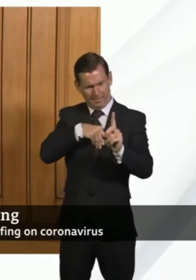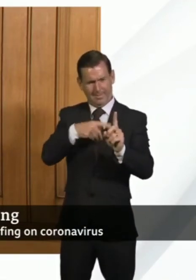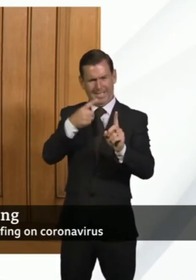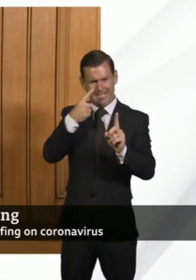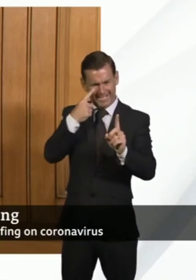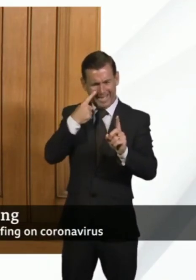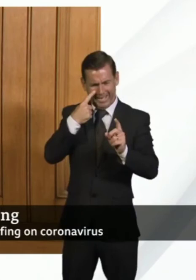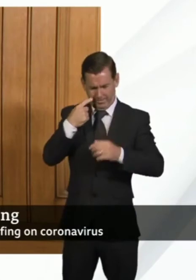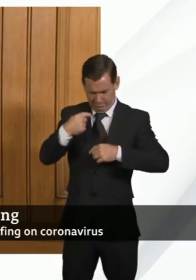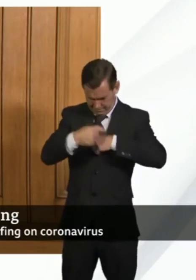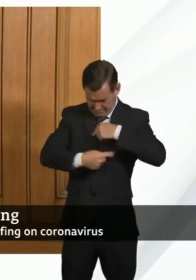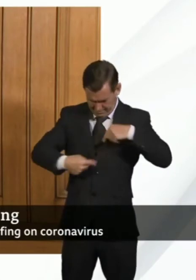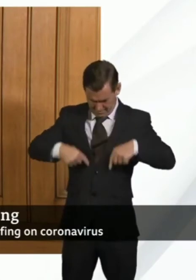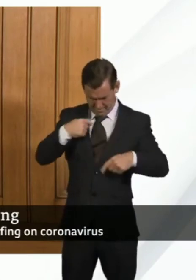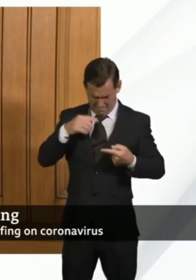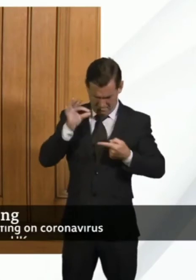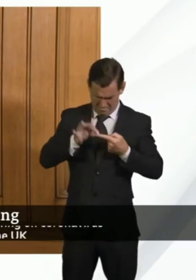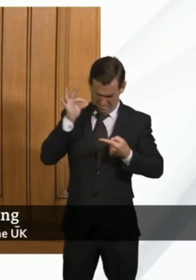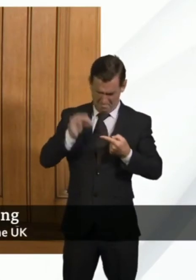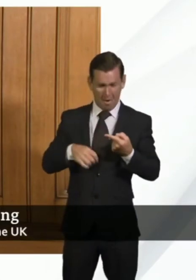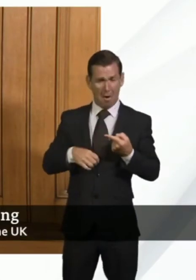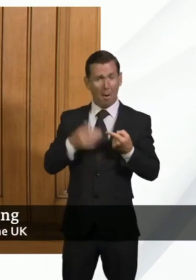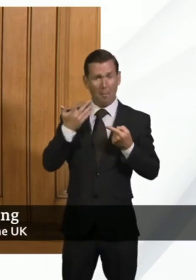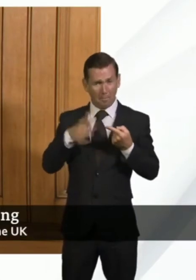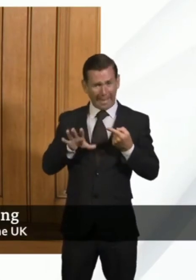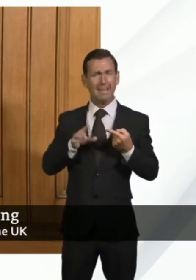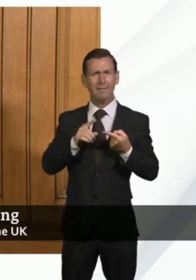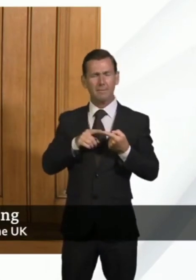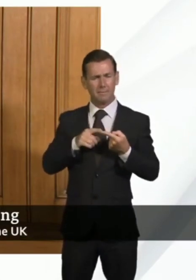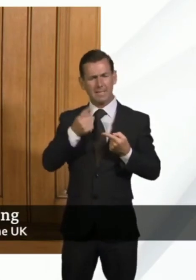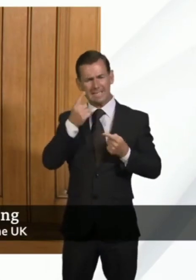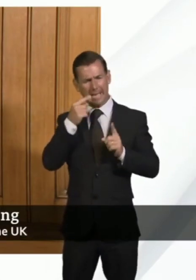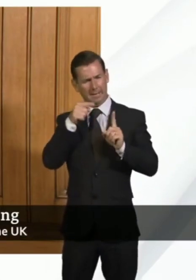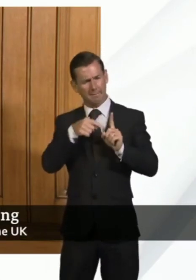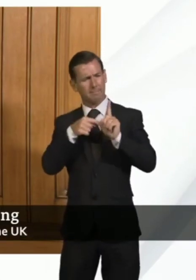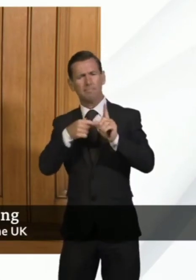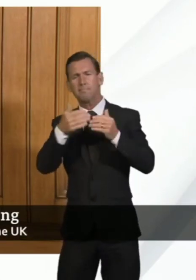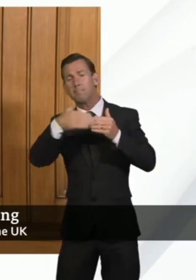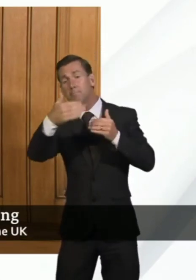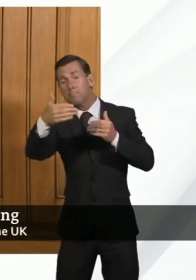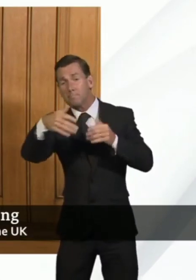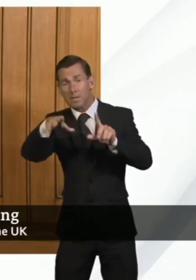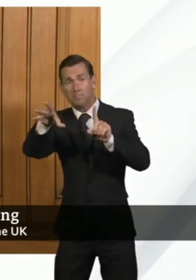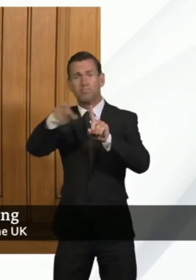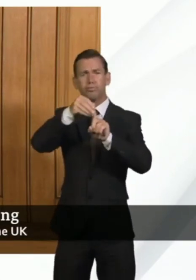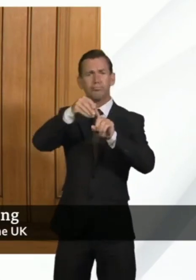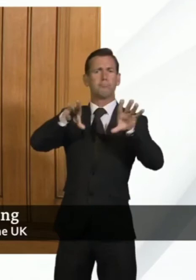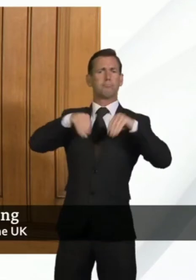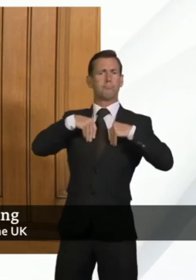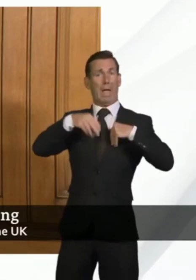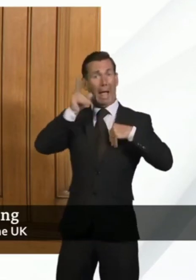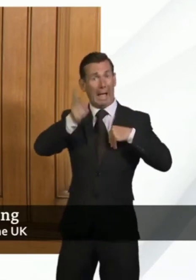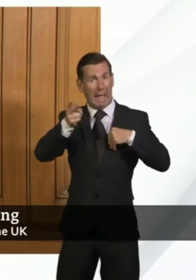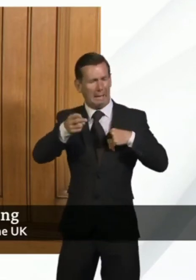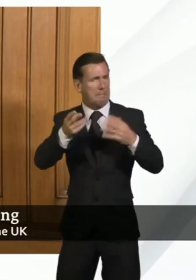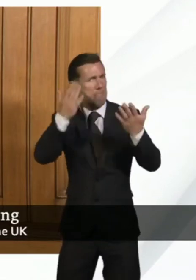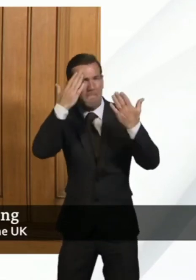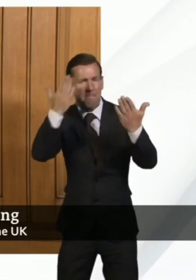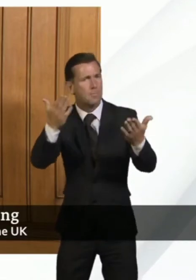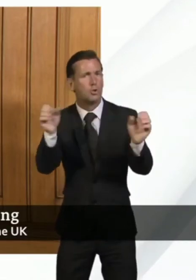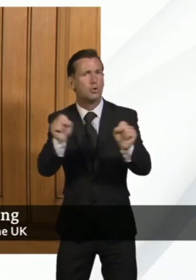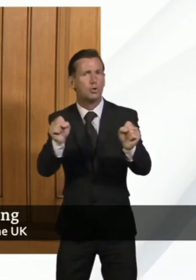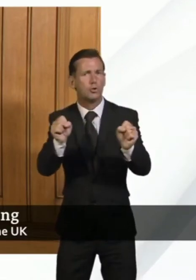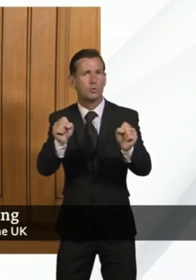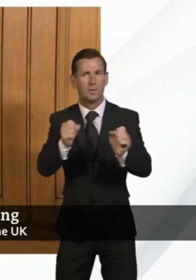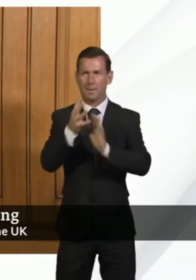develop an antibody and you test positive for an antibody whether you get the virus again so what I wouldn't want people to think is just